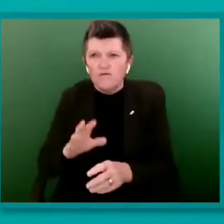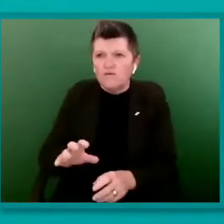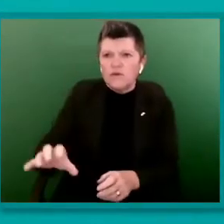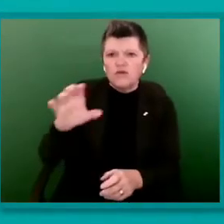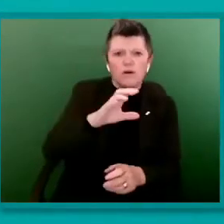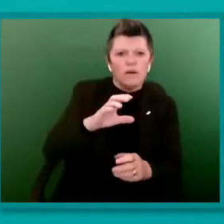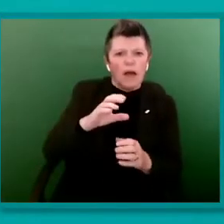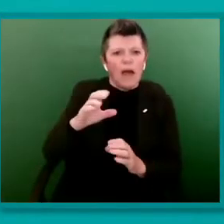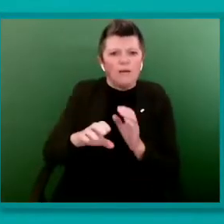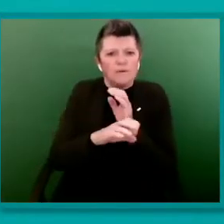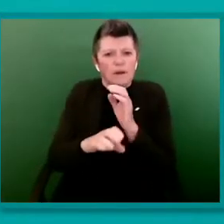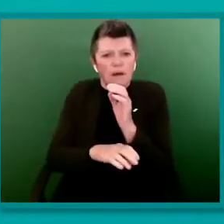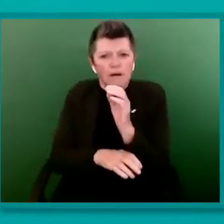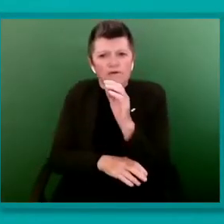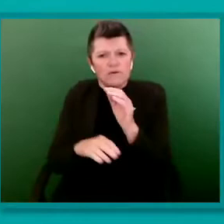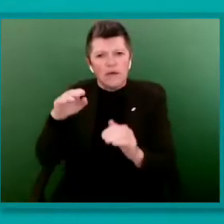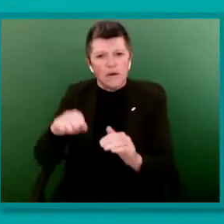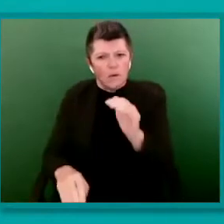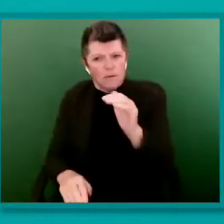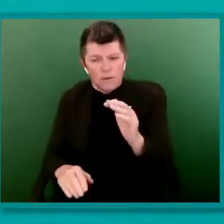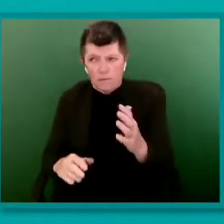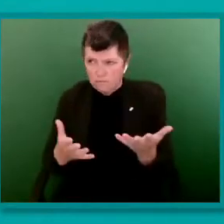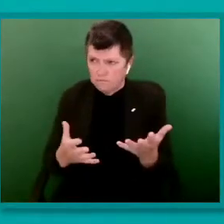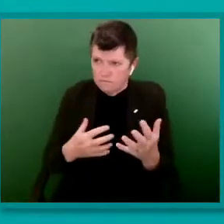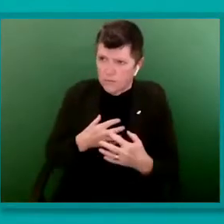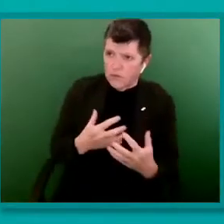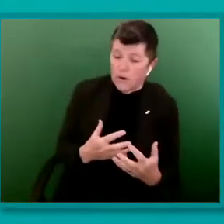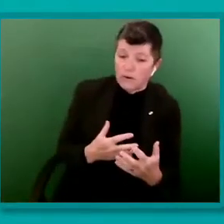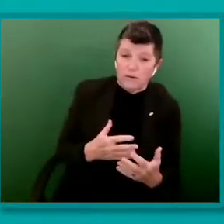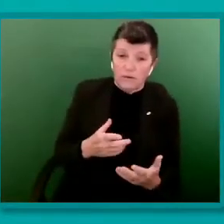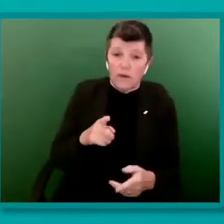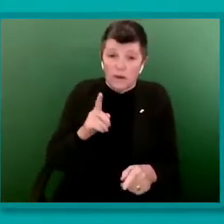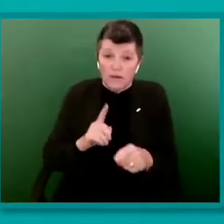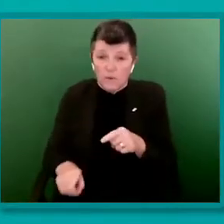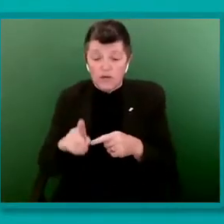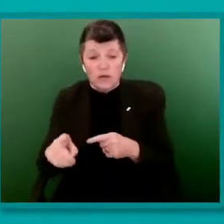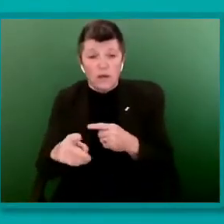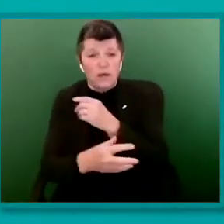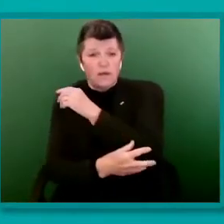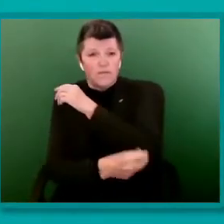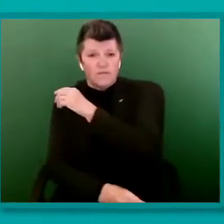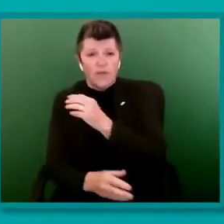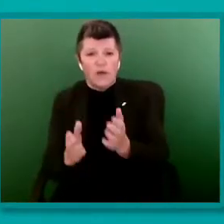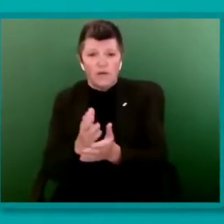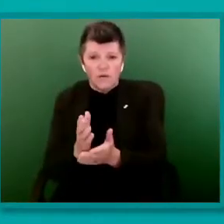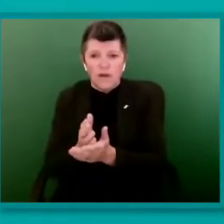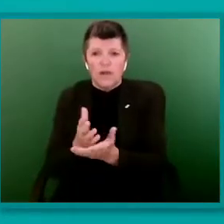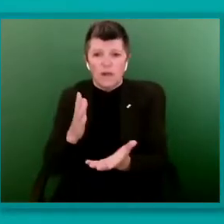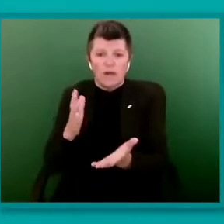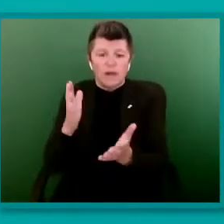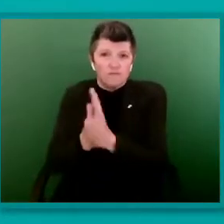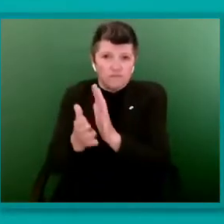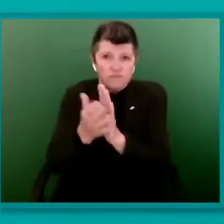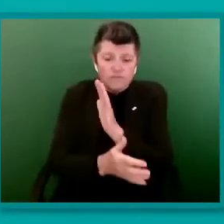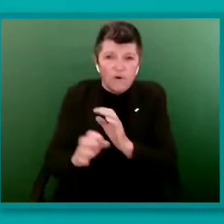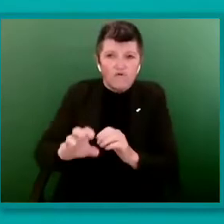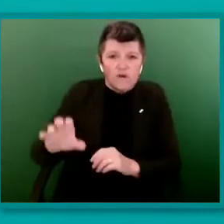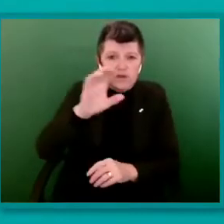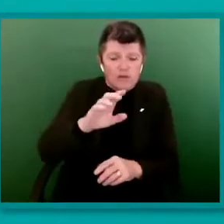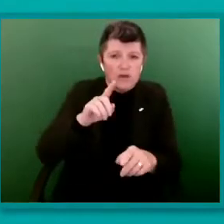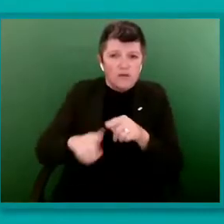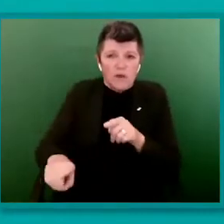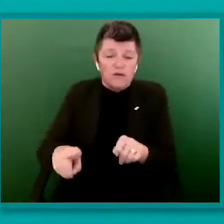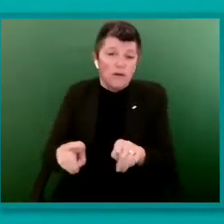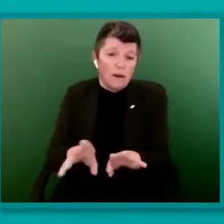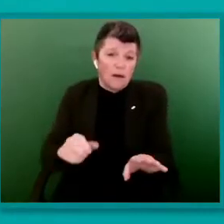surprise, not least when austerity disproportionately affected regions like mine in the North West. And indeed, they chose